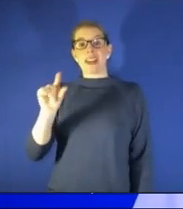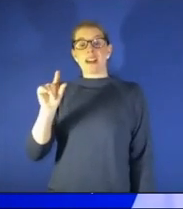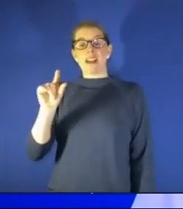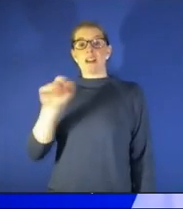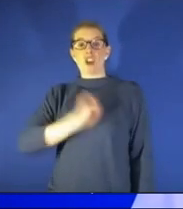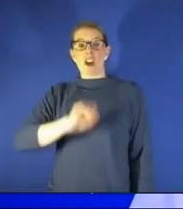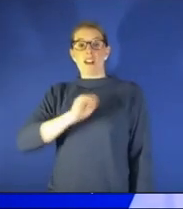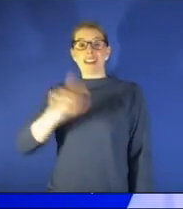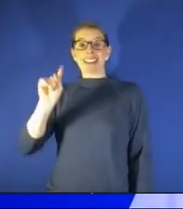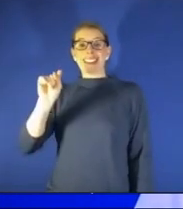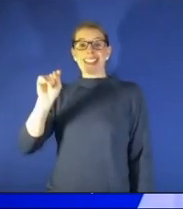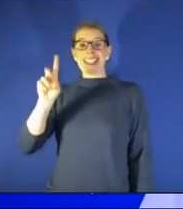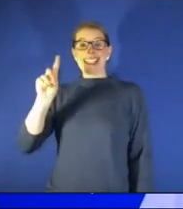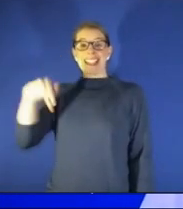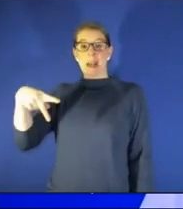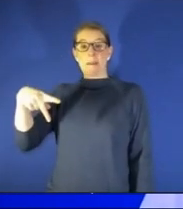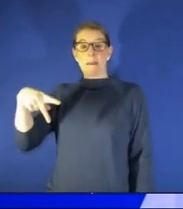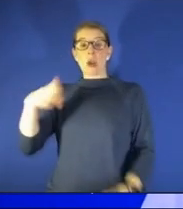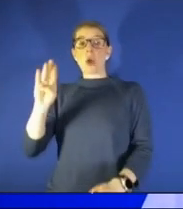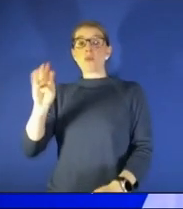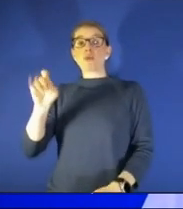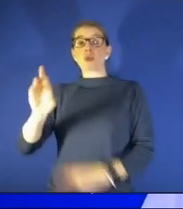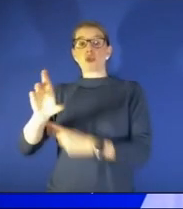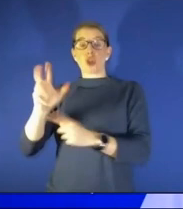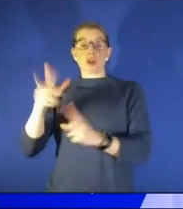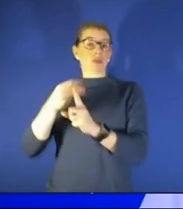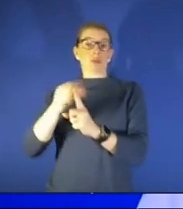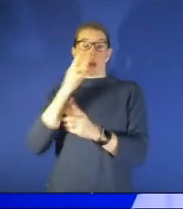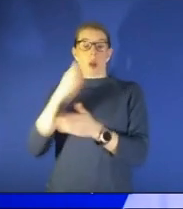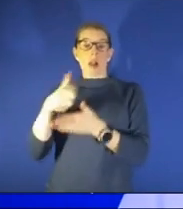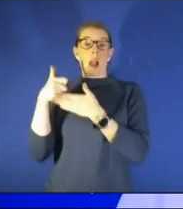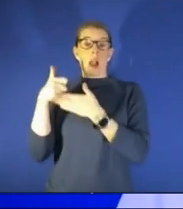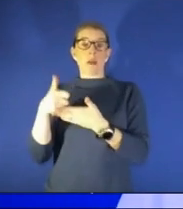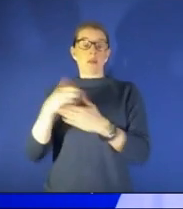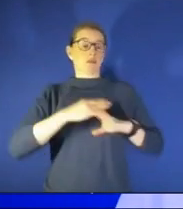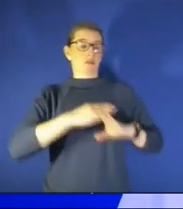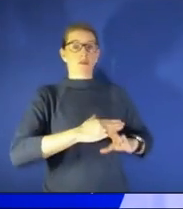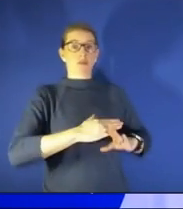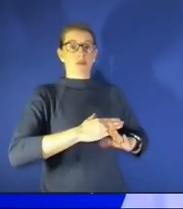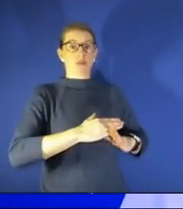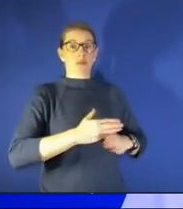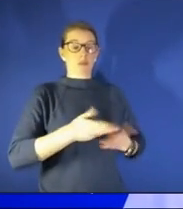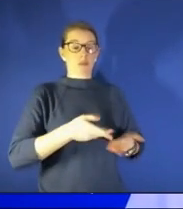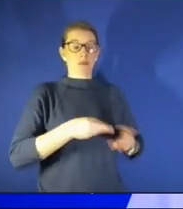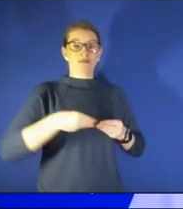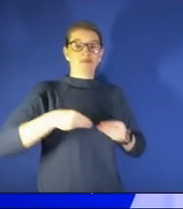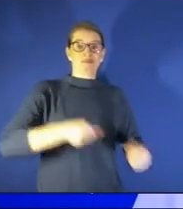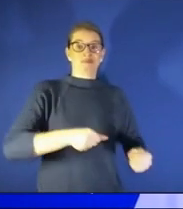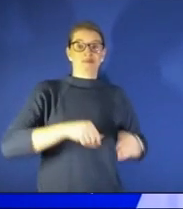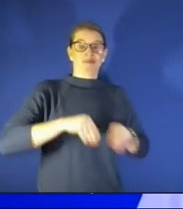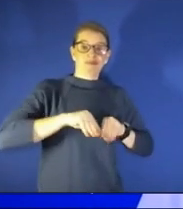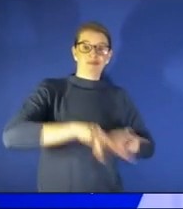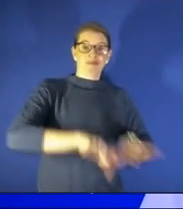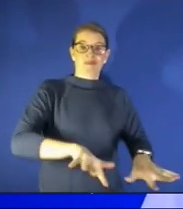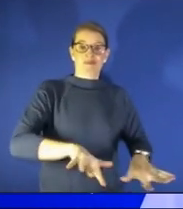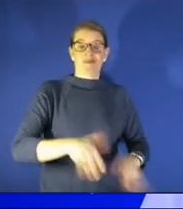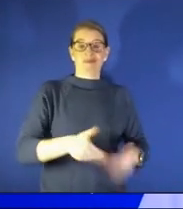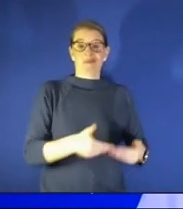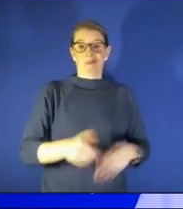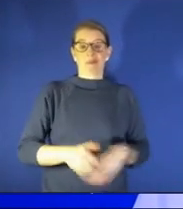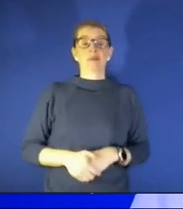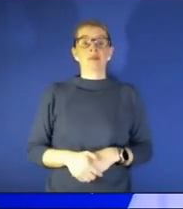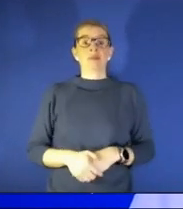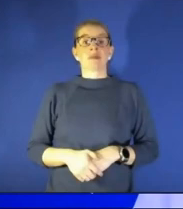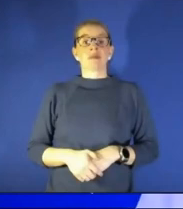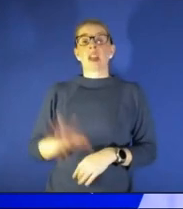us from giving it to our young children or our newborn babies it's the other vaccines influenza just make sure